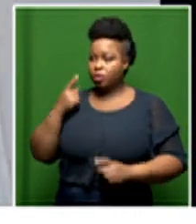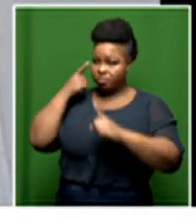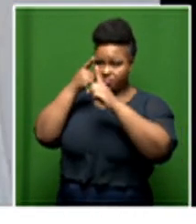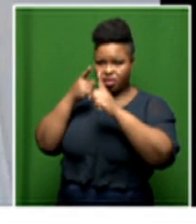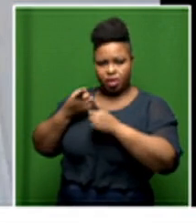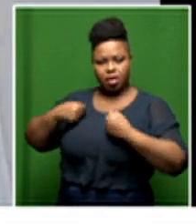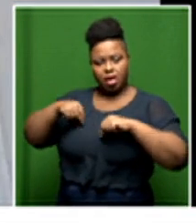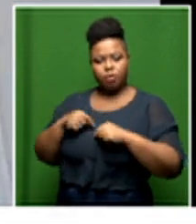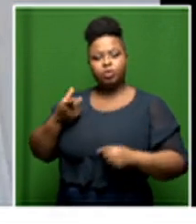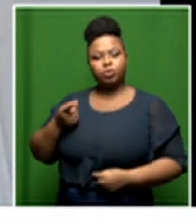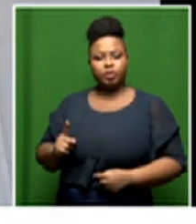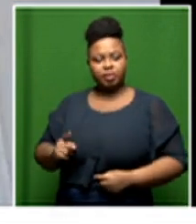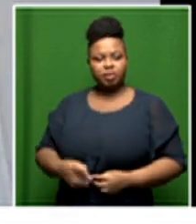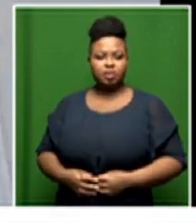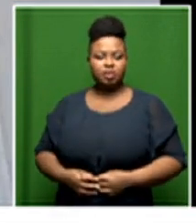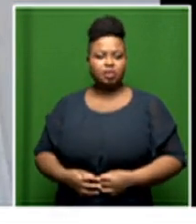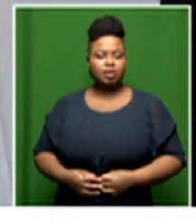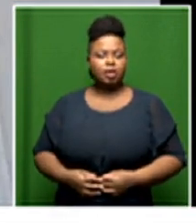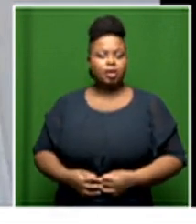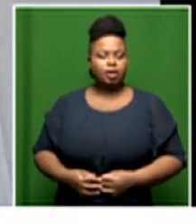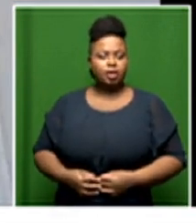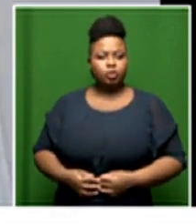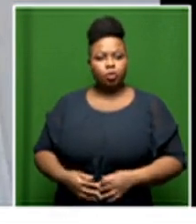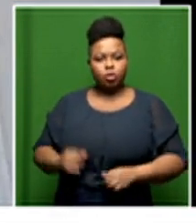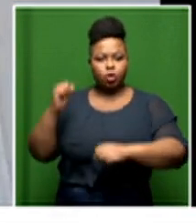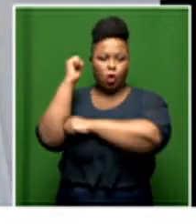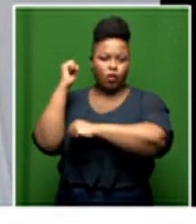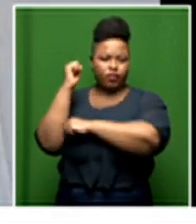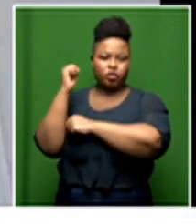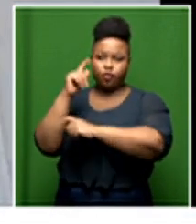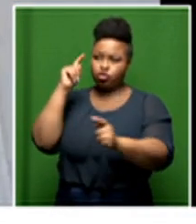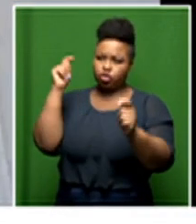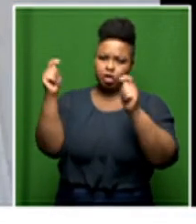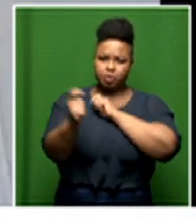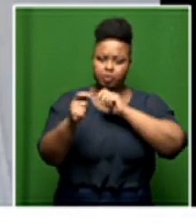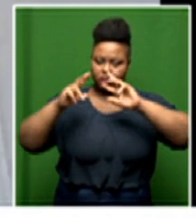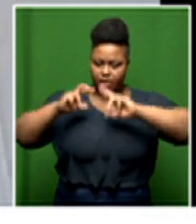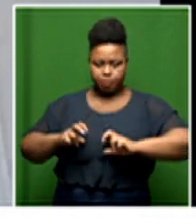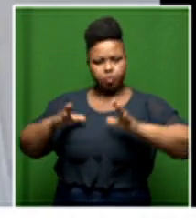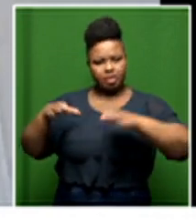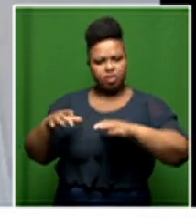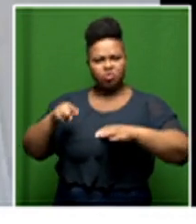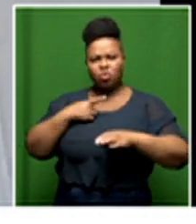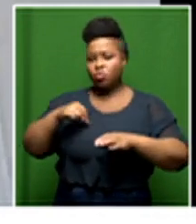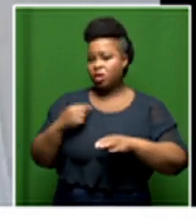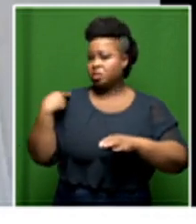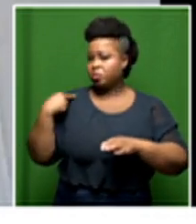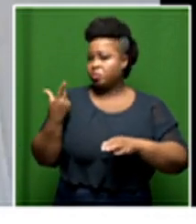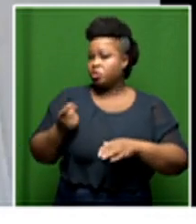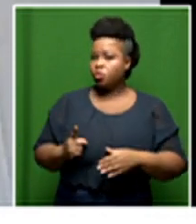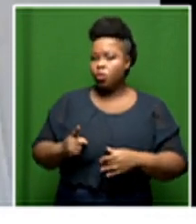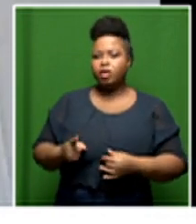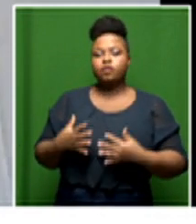our intention uh um as as um in the office of the transformation on woodsman is to promote healing